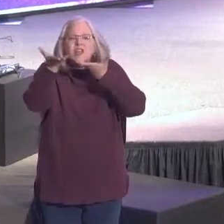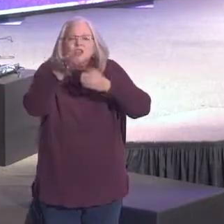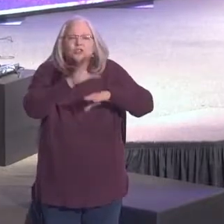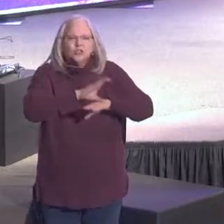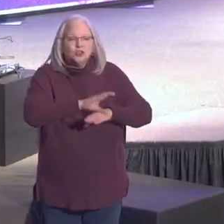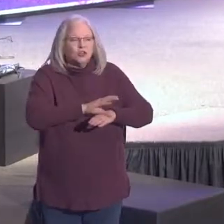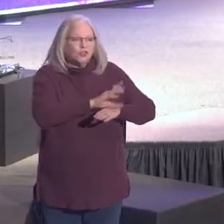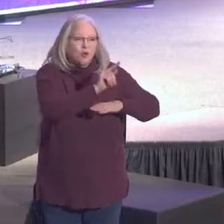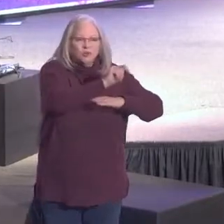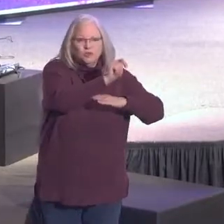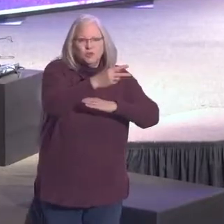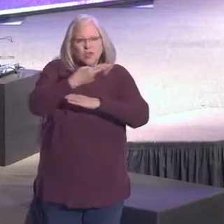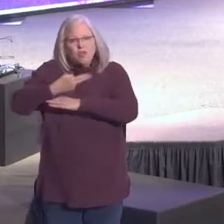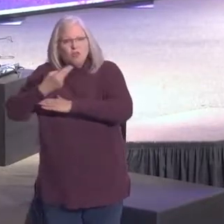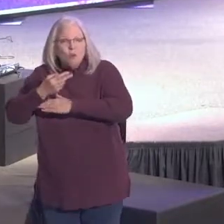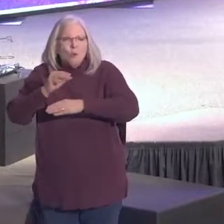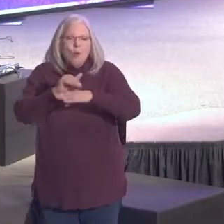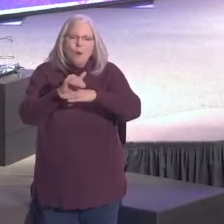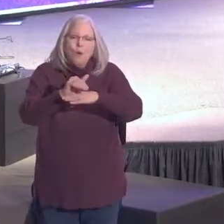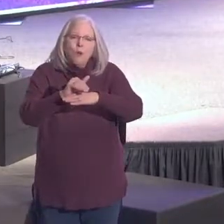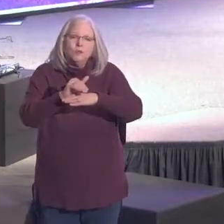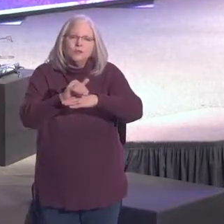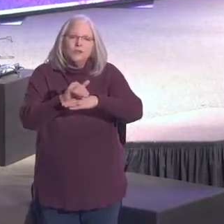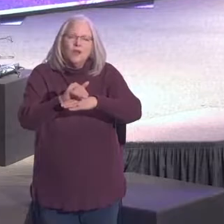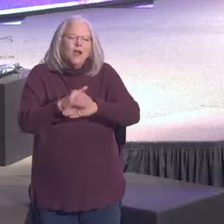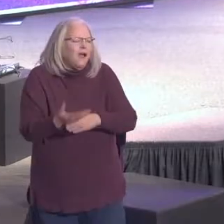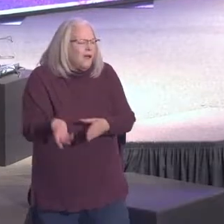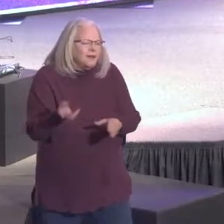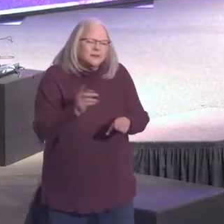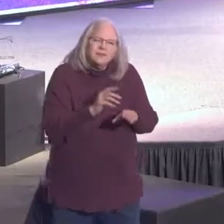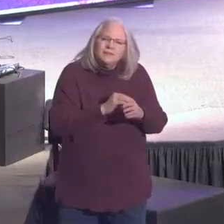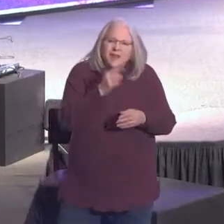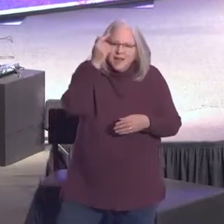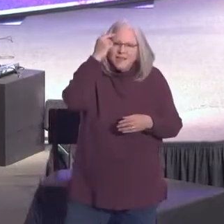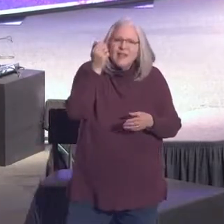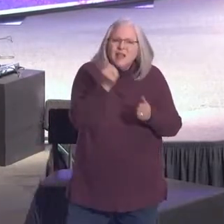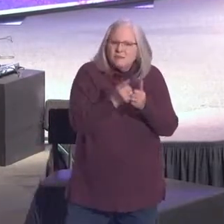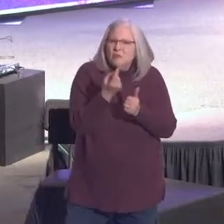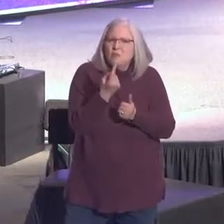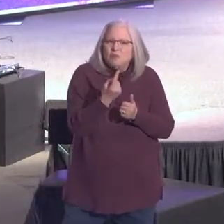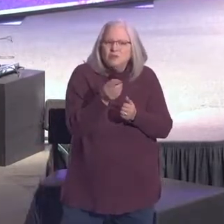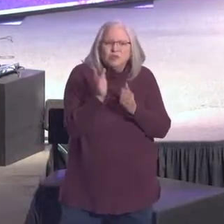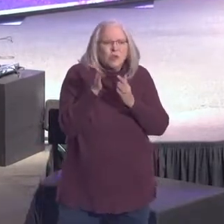of healing and reconciliation. And I think everyone should go through recovery.